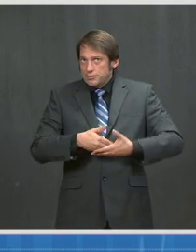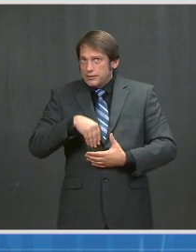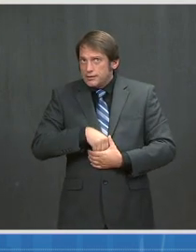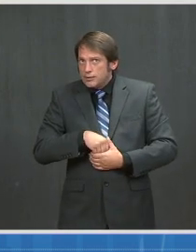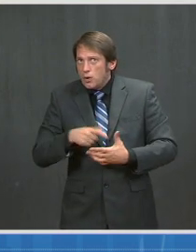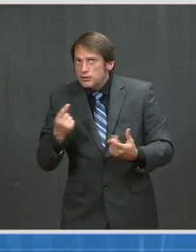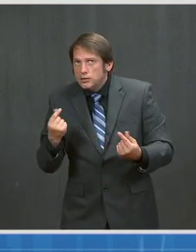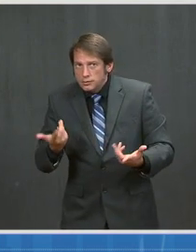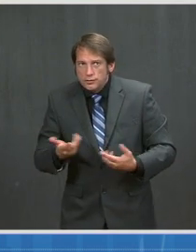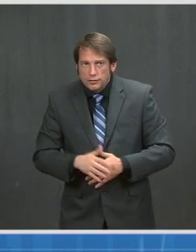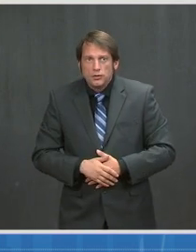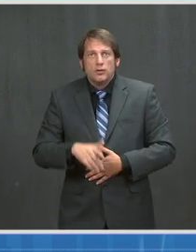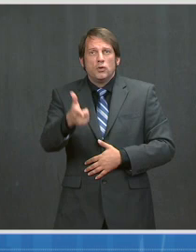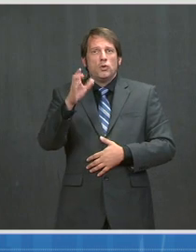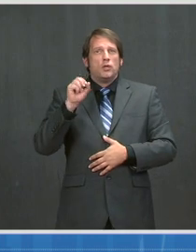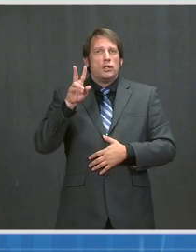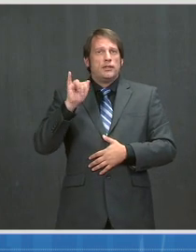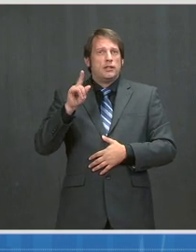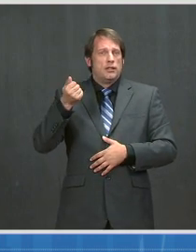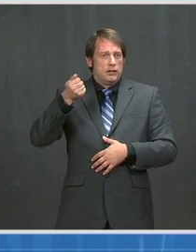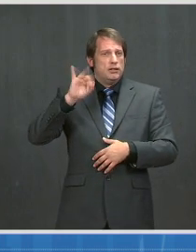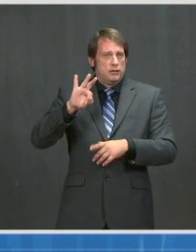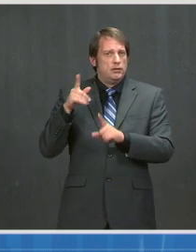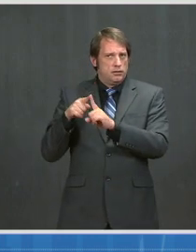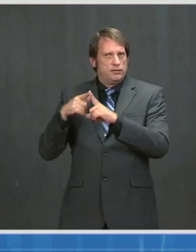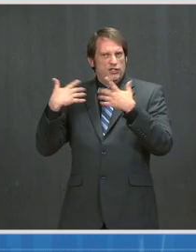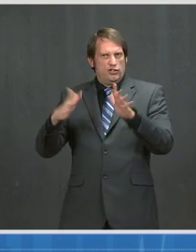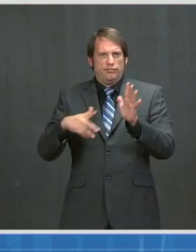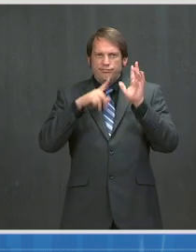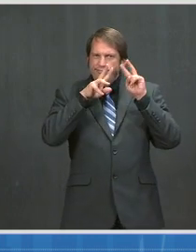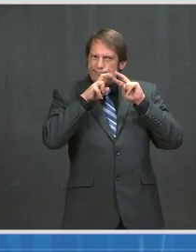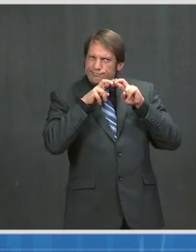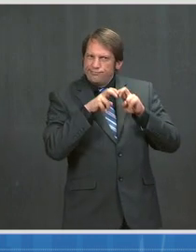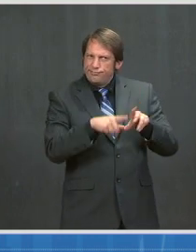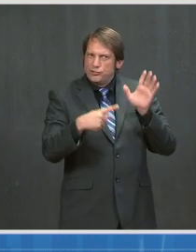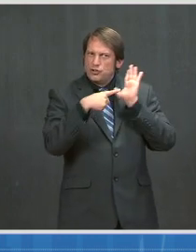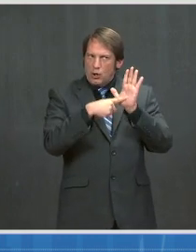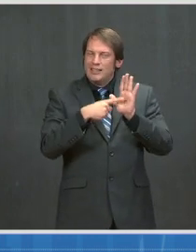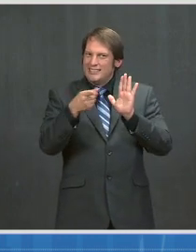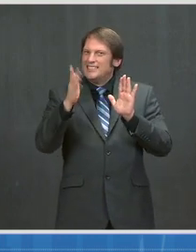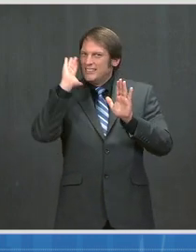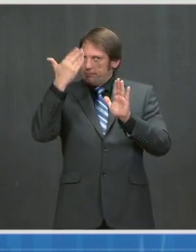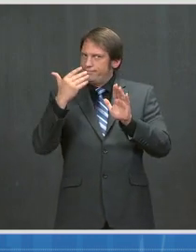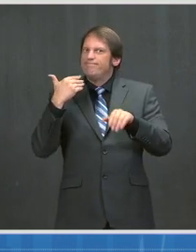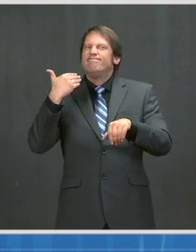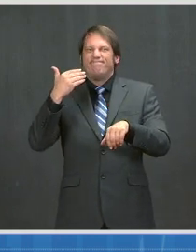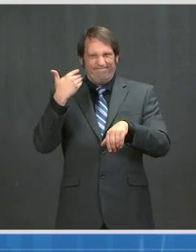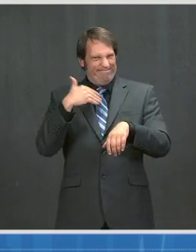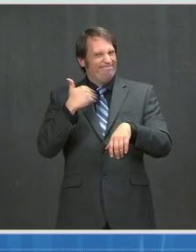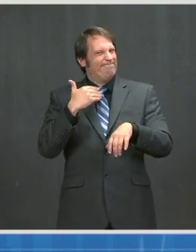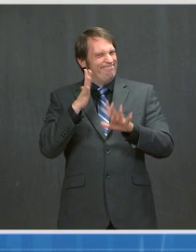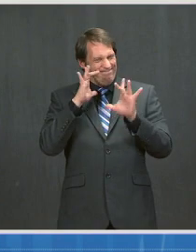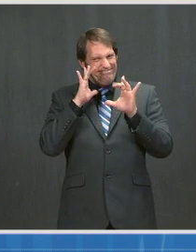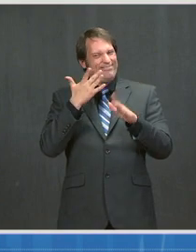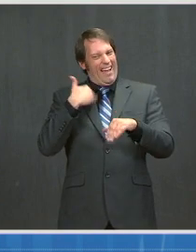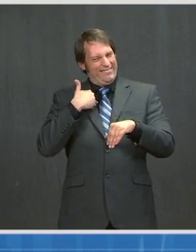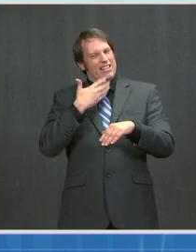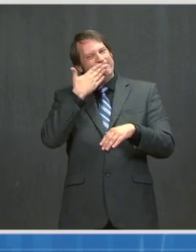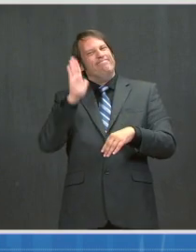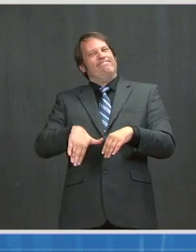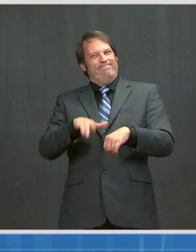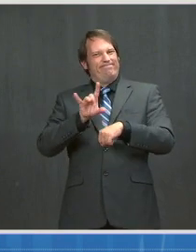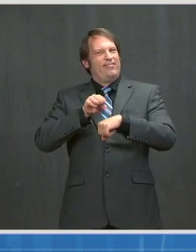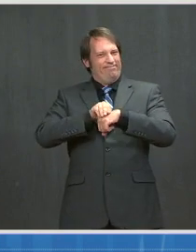is associated, as I'm going to show you in a moment, with adverse outcomes for mother and baby. And one asked the question, what about the